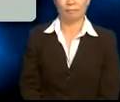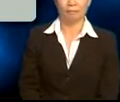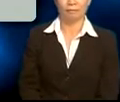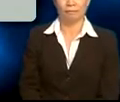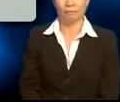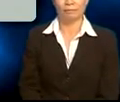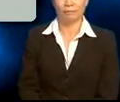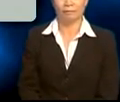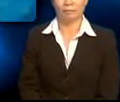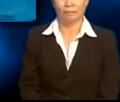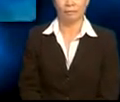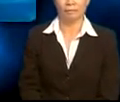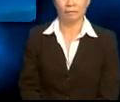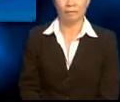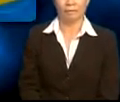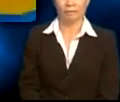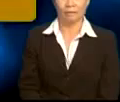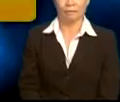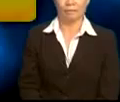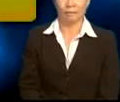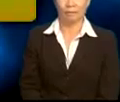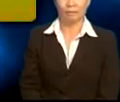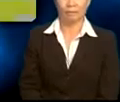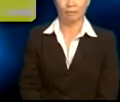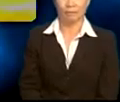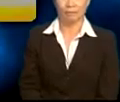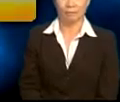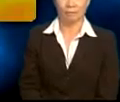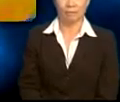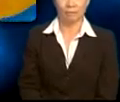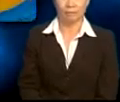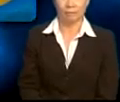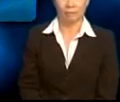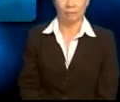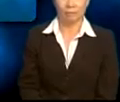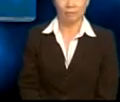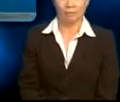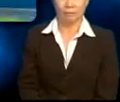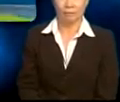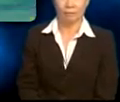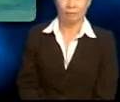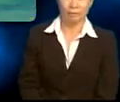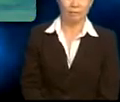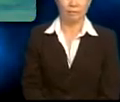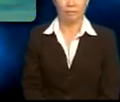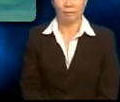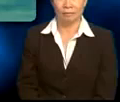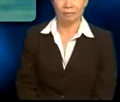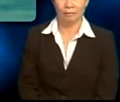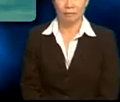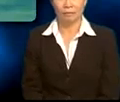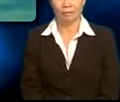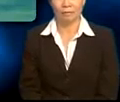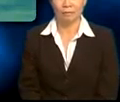of the beat. Yasmin's beat. The sun rises beneath its head in the west. The wind goes